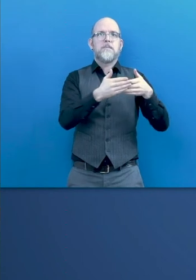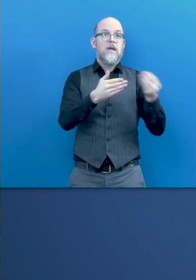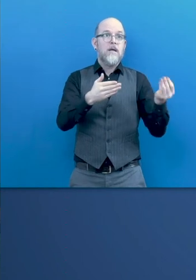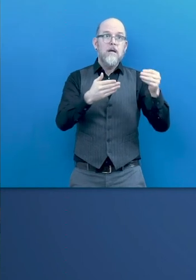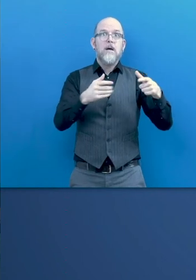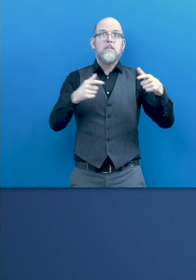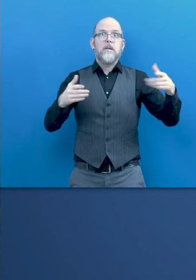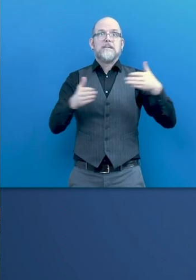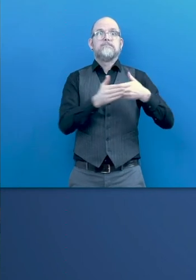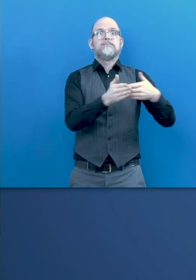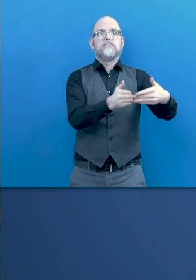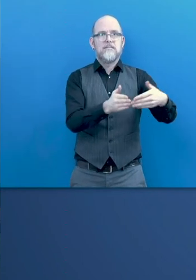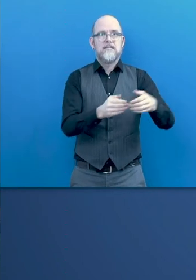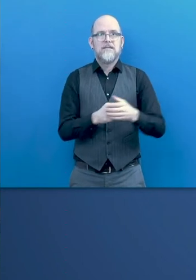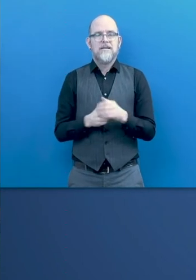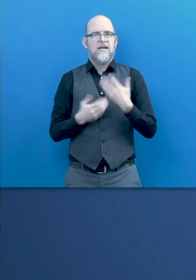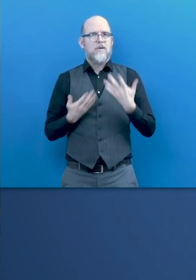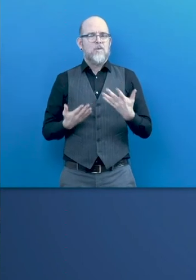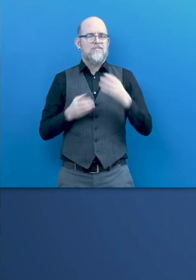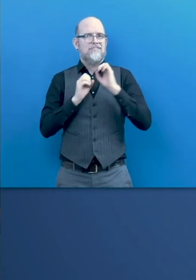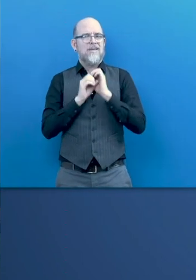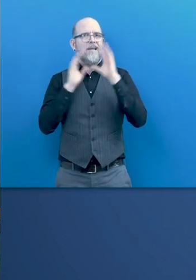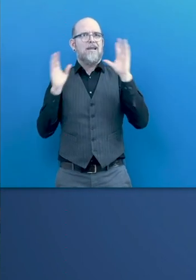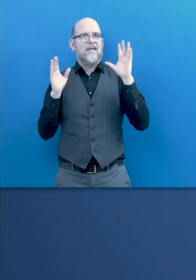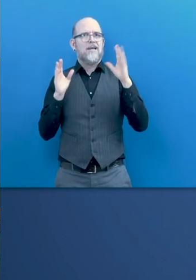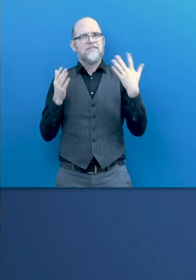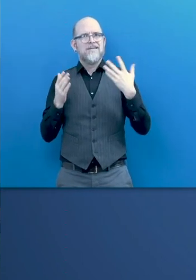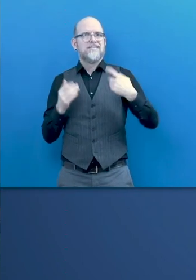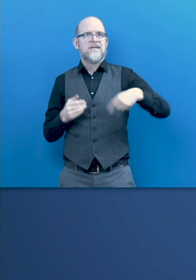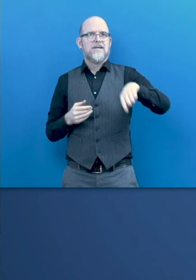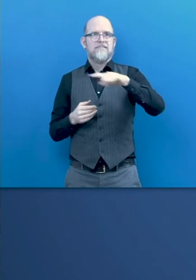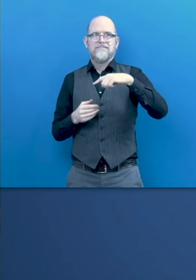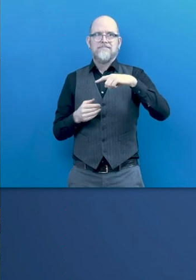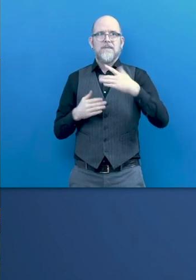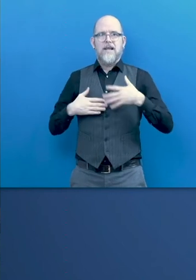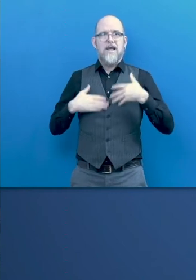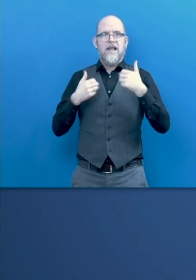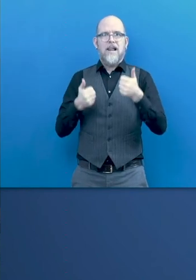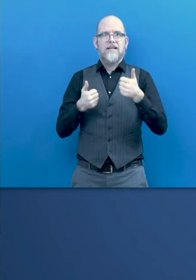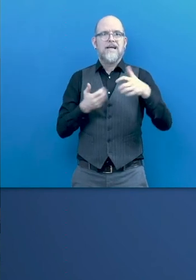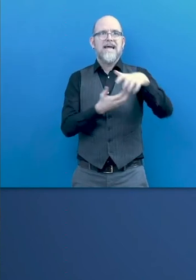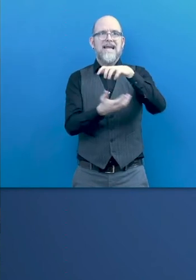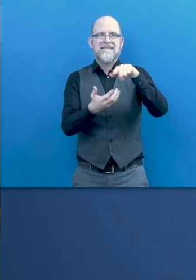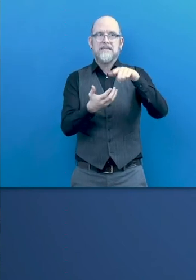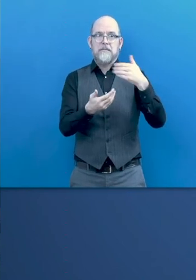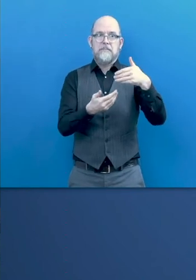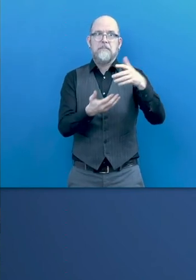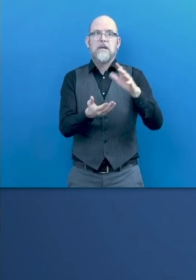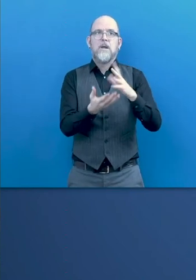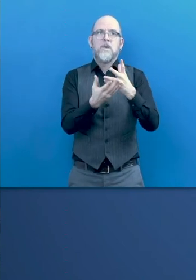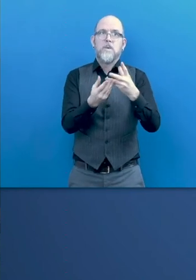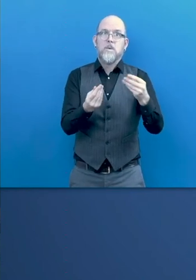today, are clear, we are clear that after the health crisis, after this great crisis,